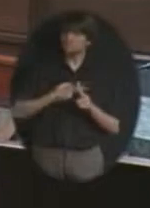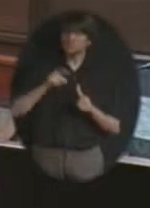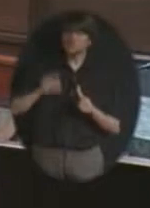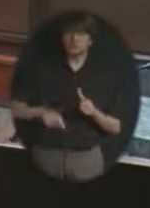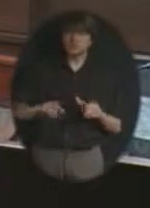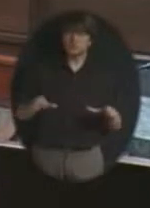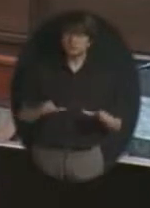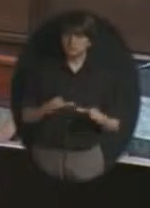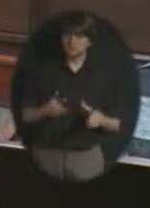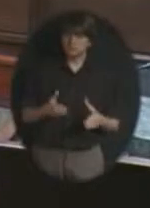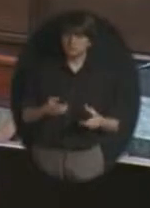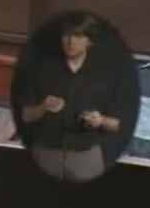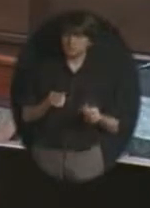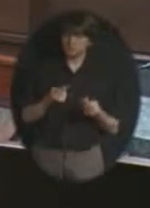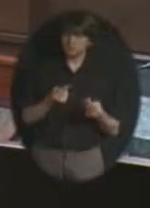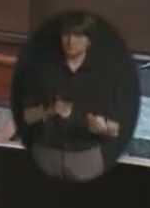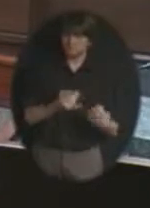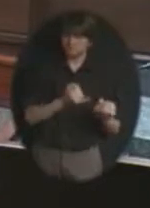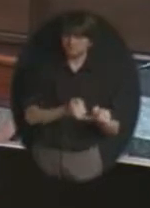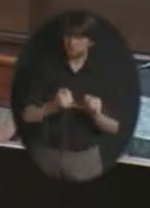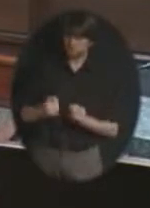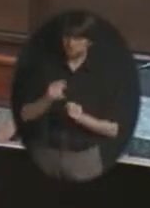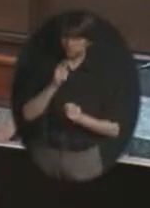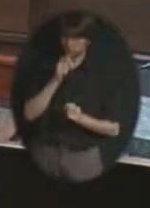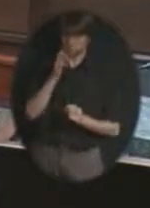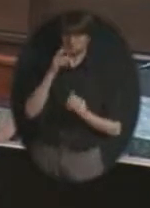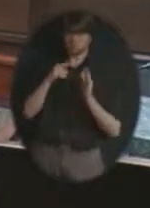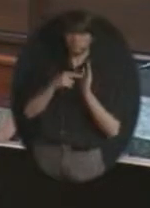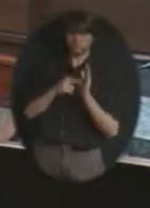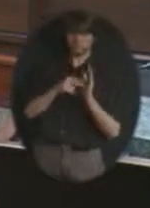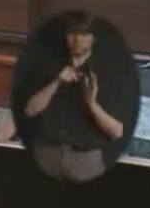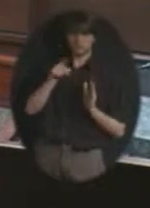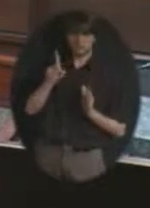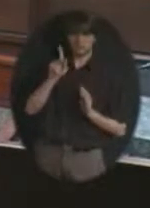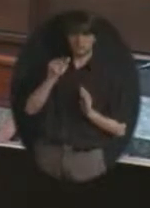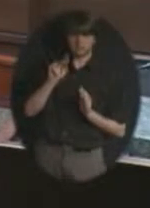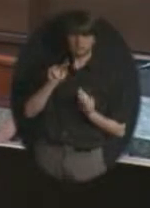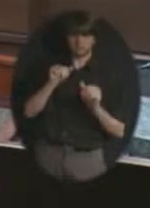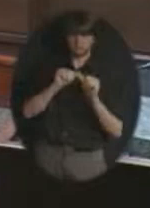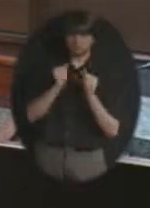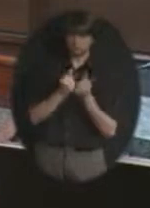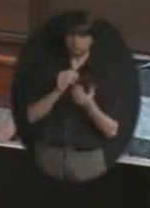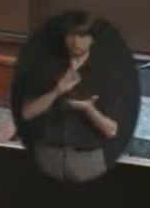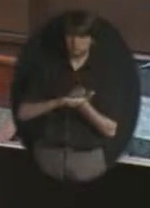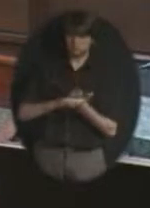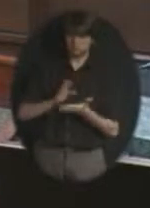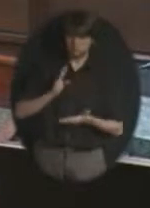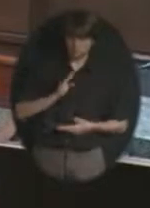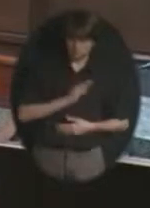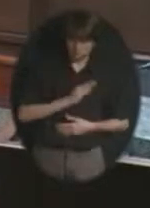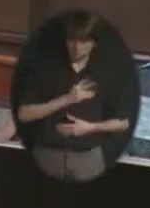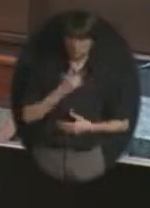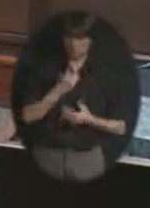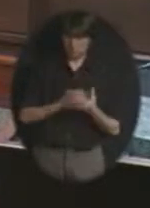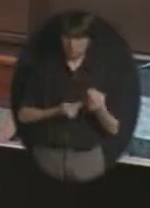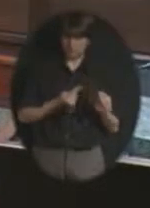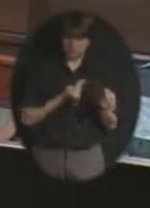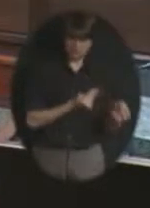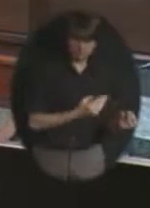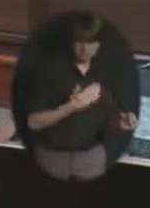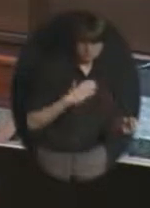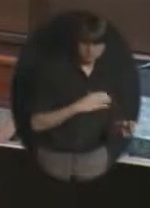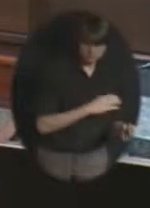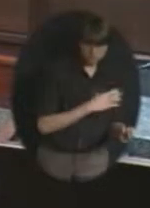individuals to represent us at the Kansas Association of School Boards on both the nominating and the legislative committees.